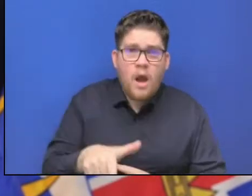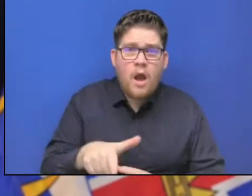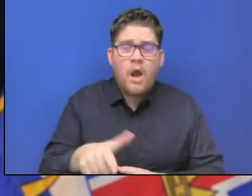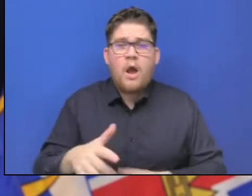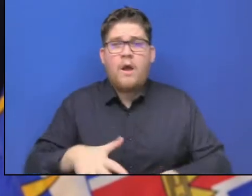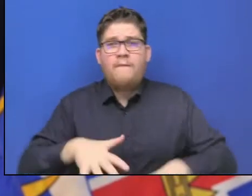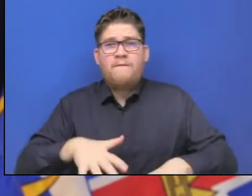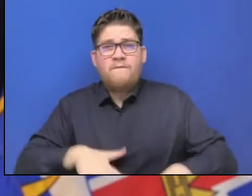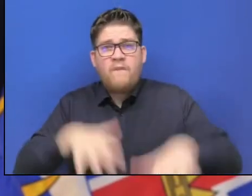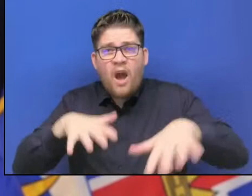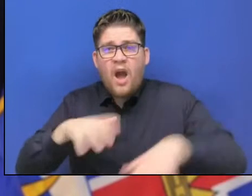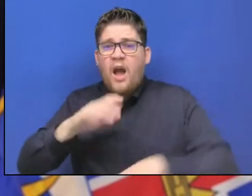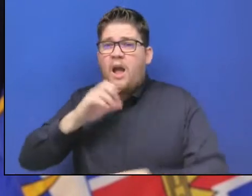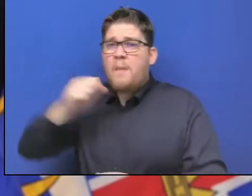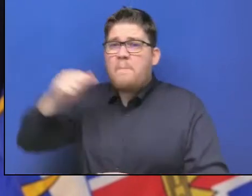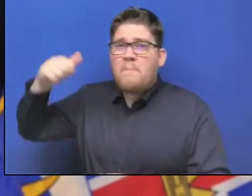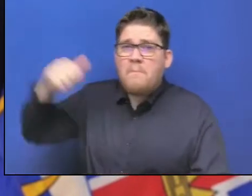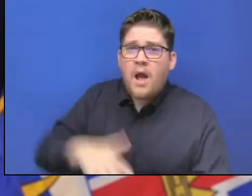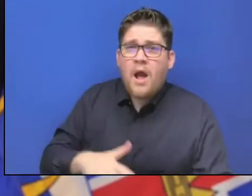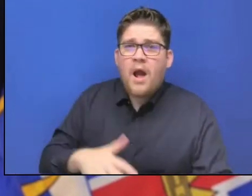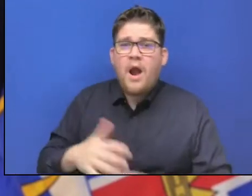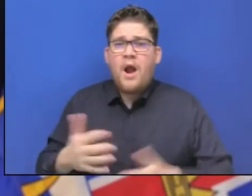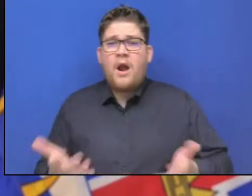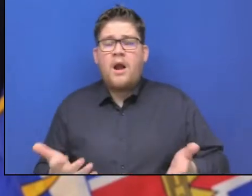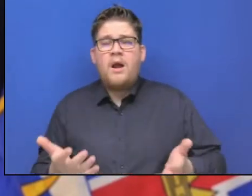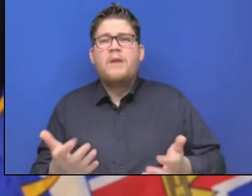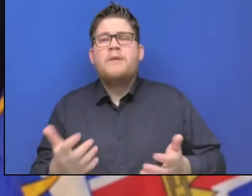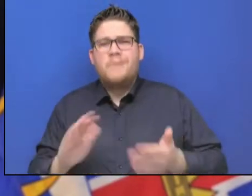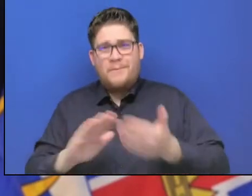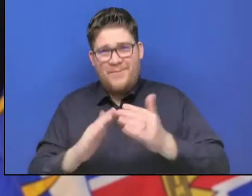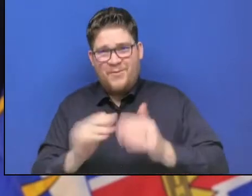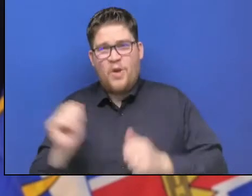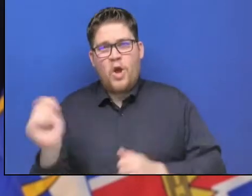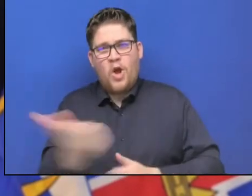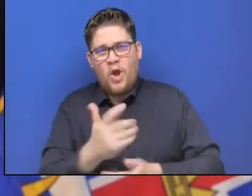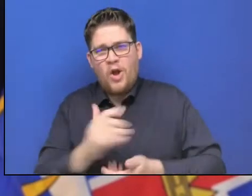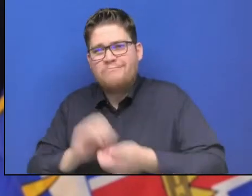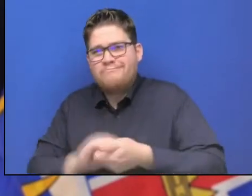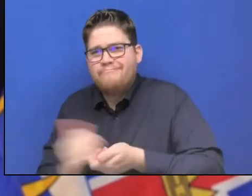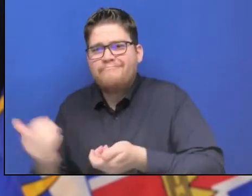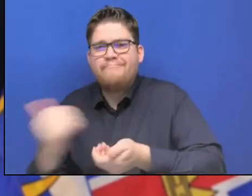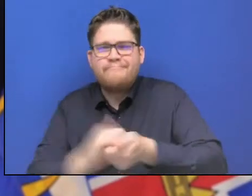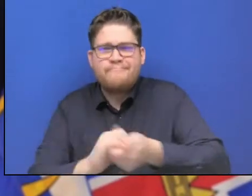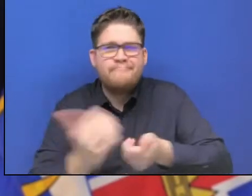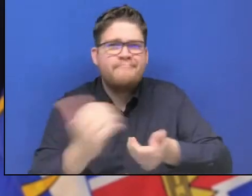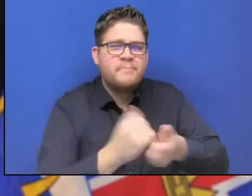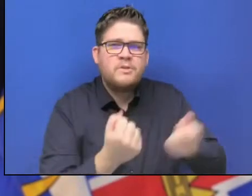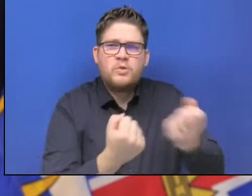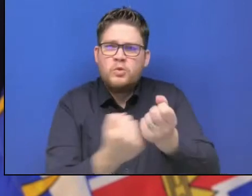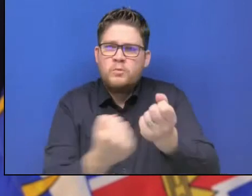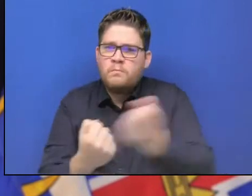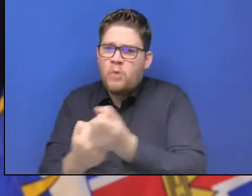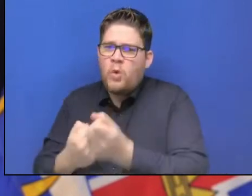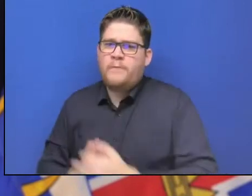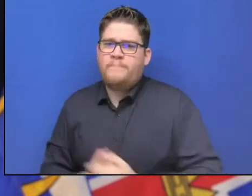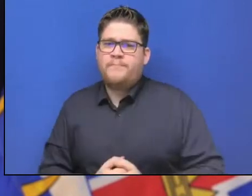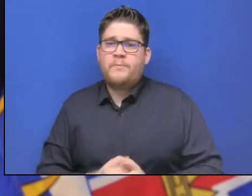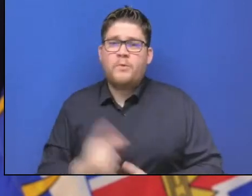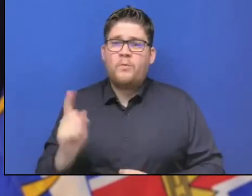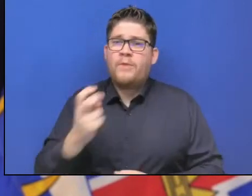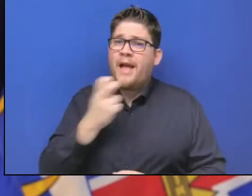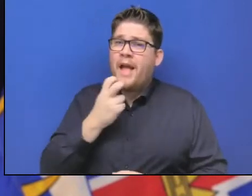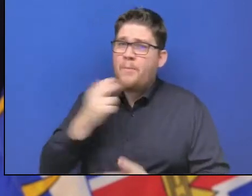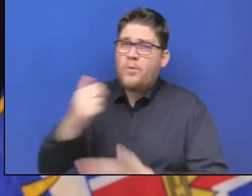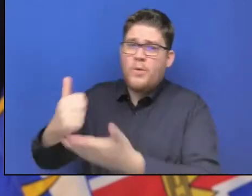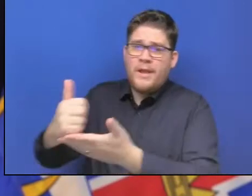another, communities are coming together to help one another. Kelowna and Kamloops have both sent in crews to help Merrick get its water and sewage systems